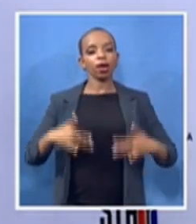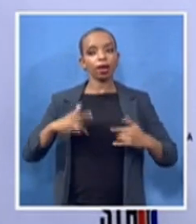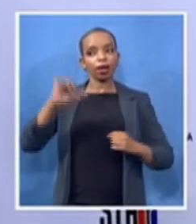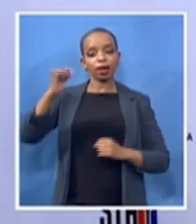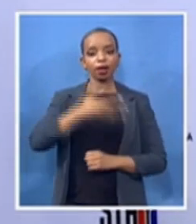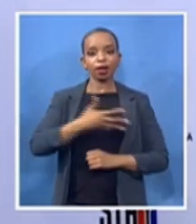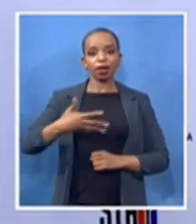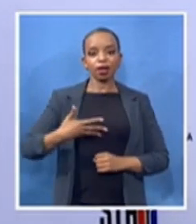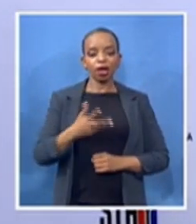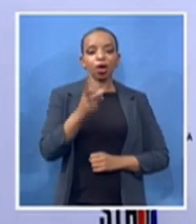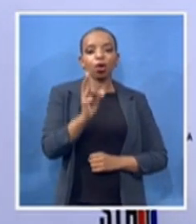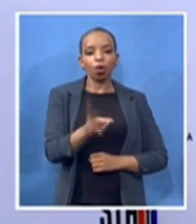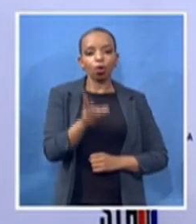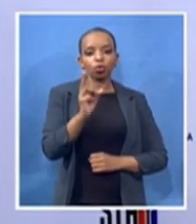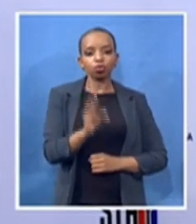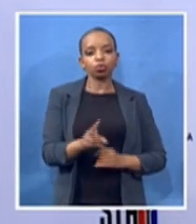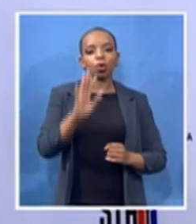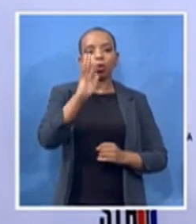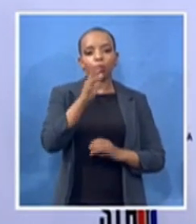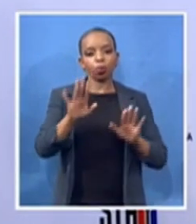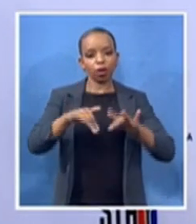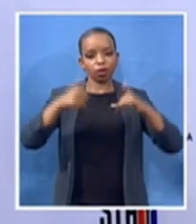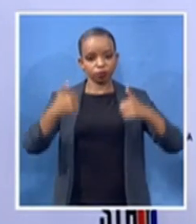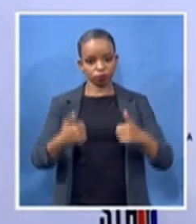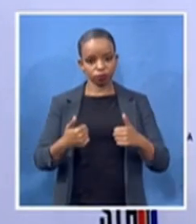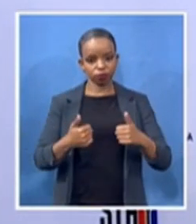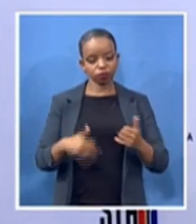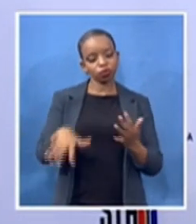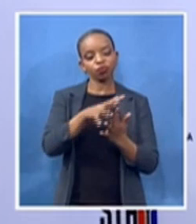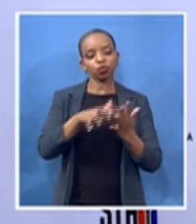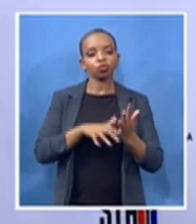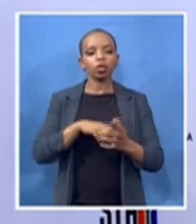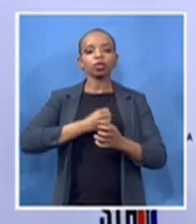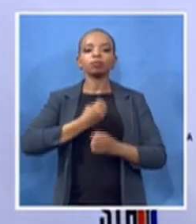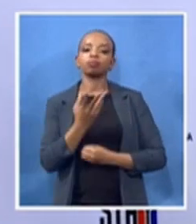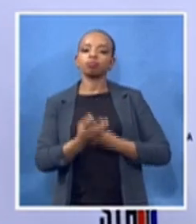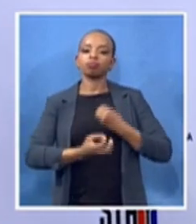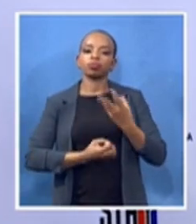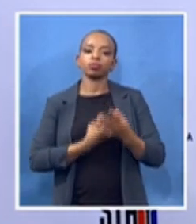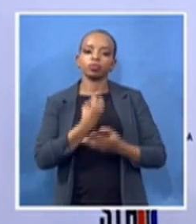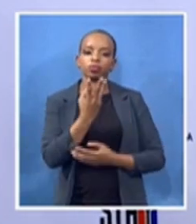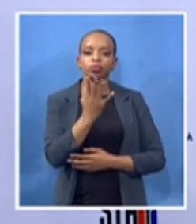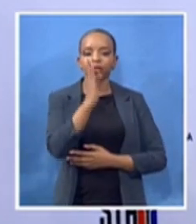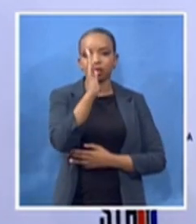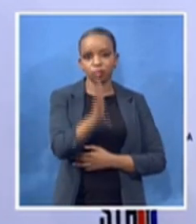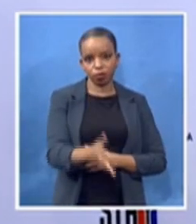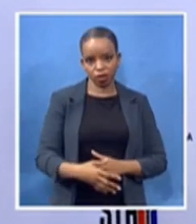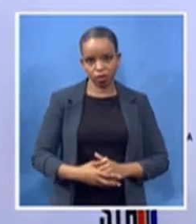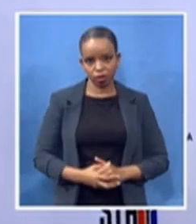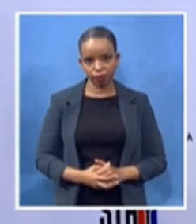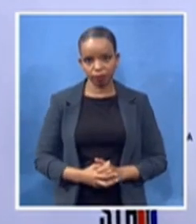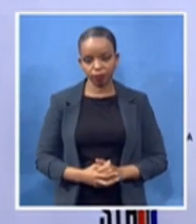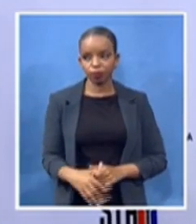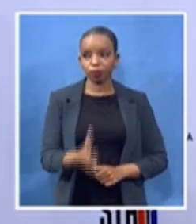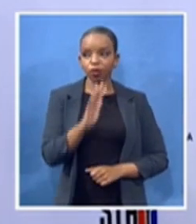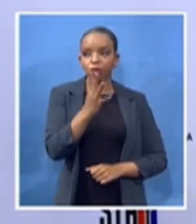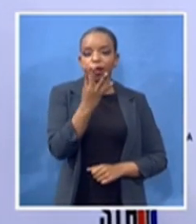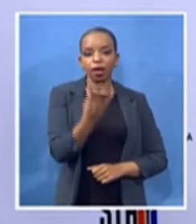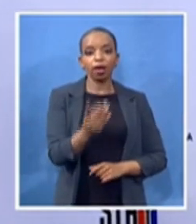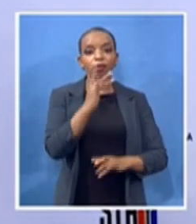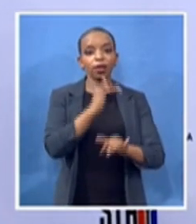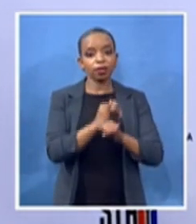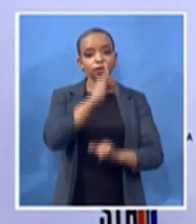in october we expect to have an intergenerational leadership seminar because that's also what